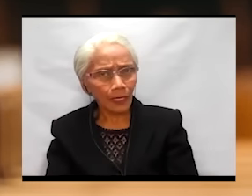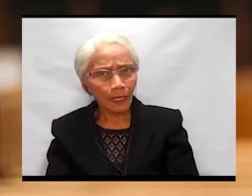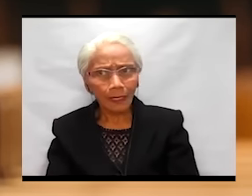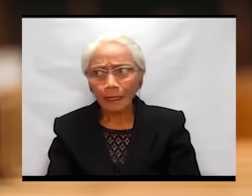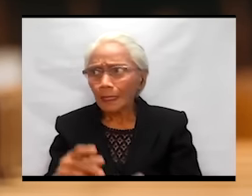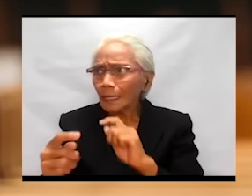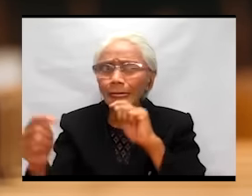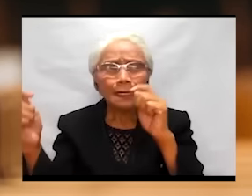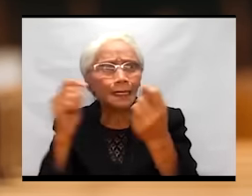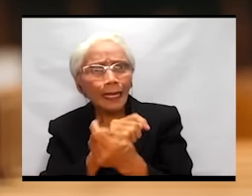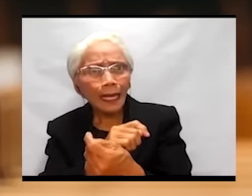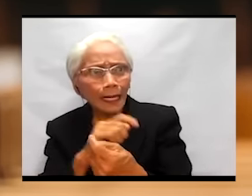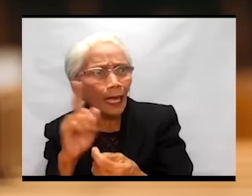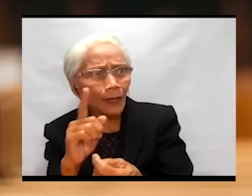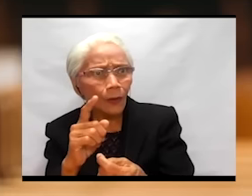Moses.